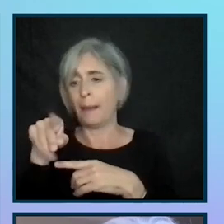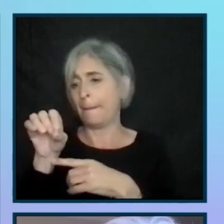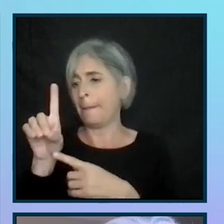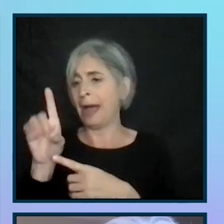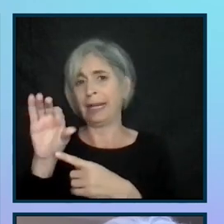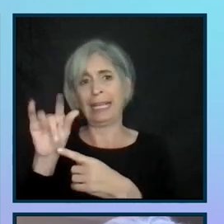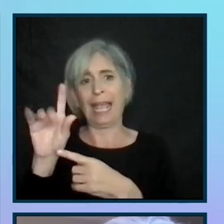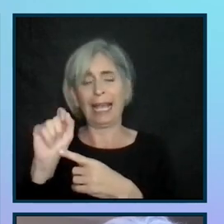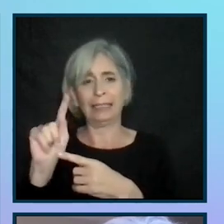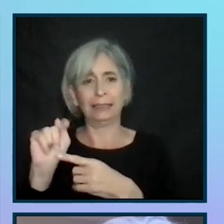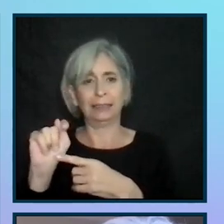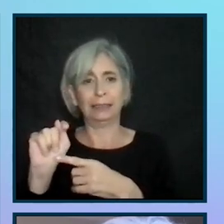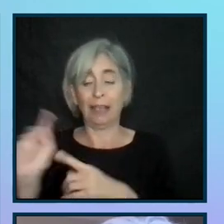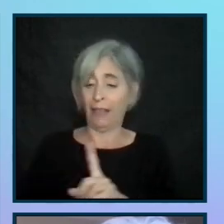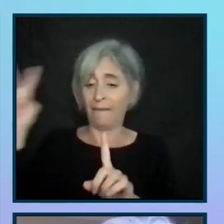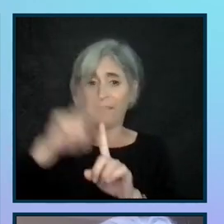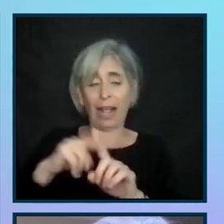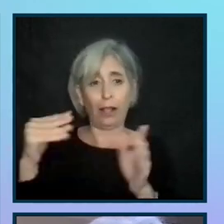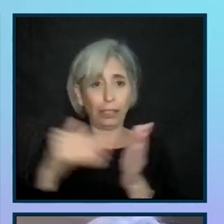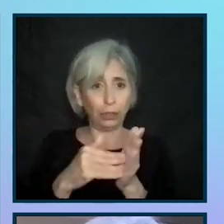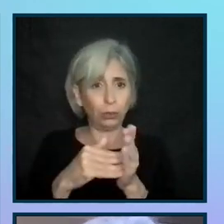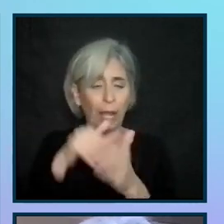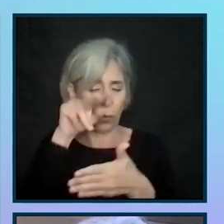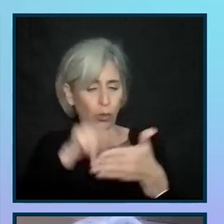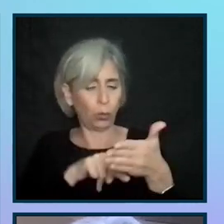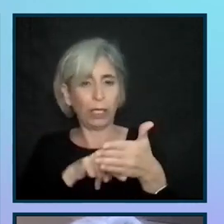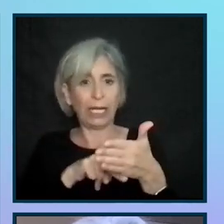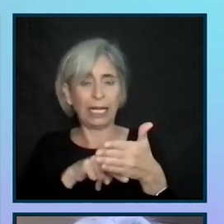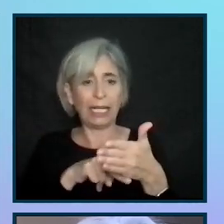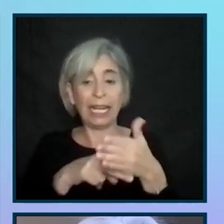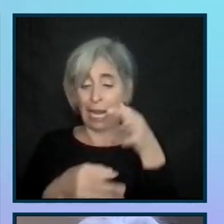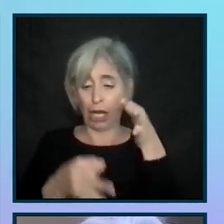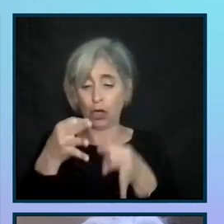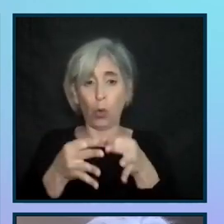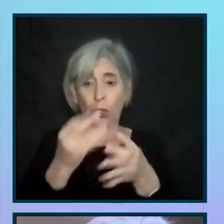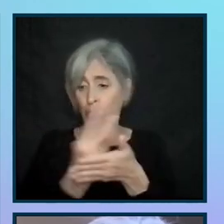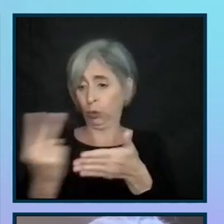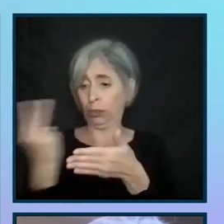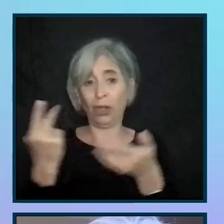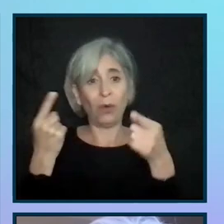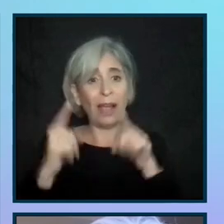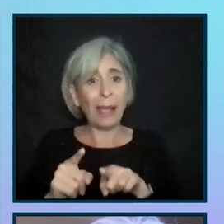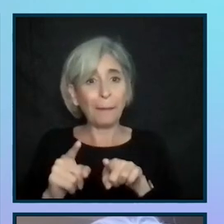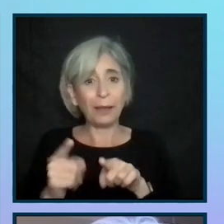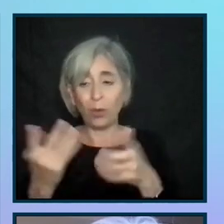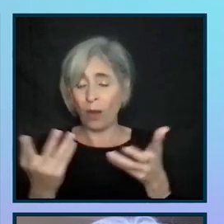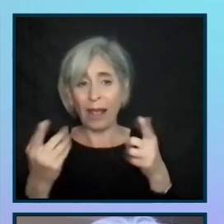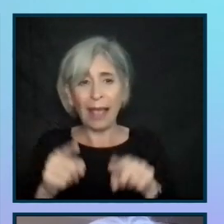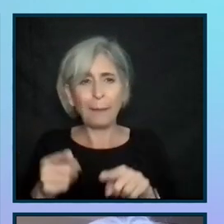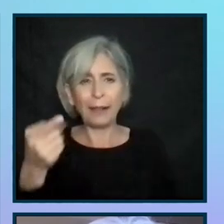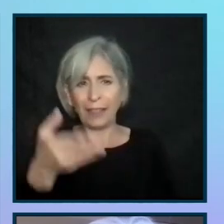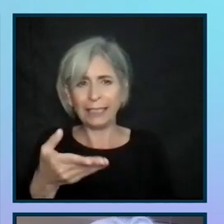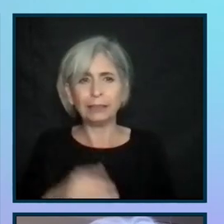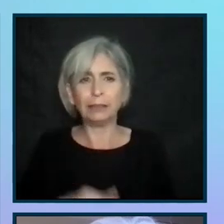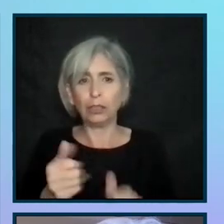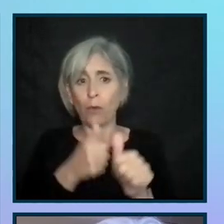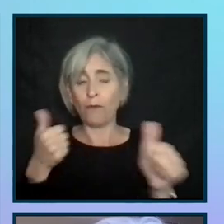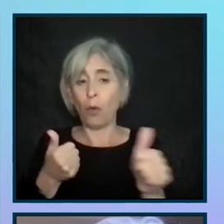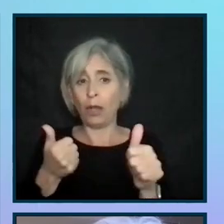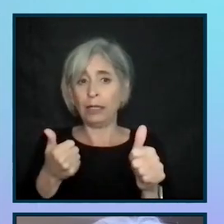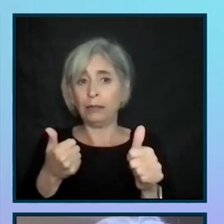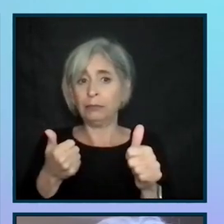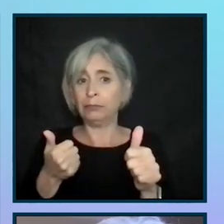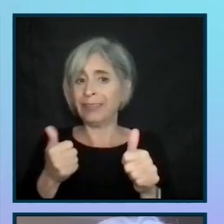lawsuit was filed. And I just want to read you something they filed in court two weeks ago, which was this, to avoid